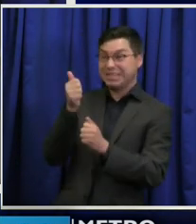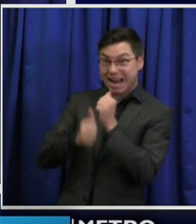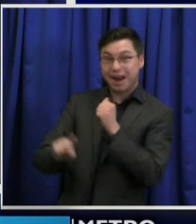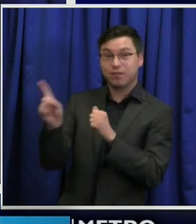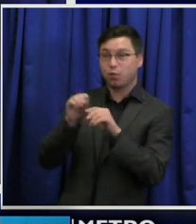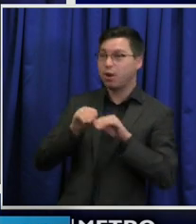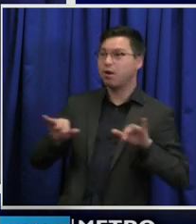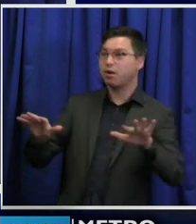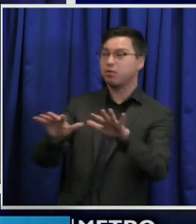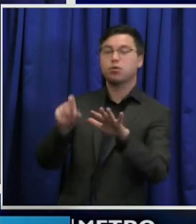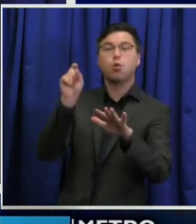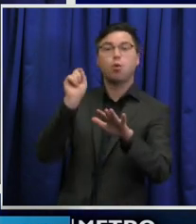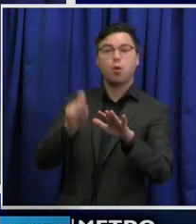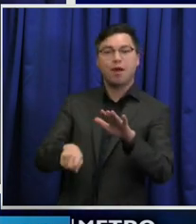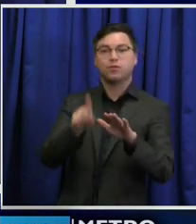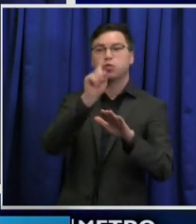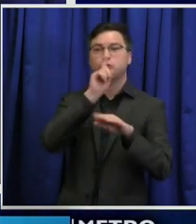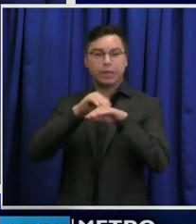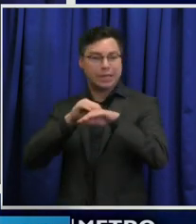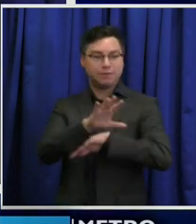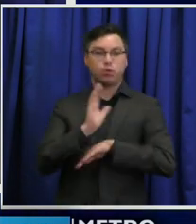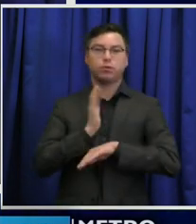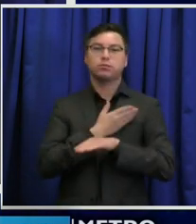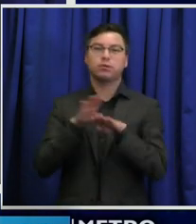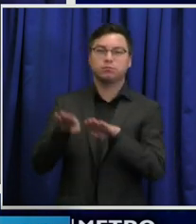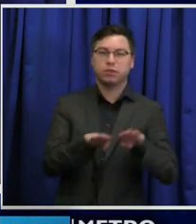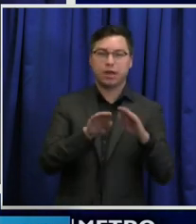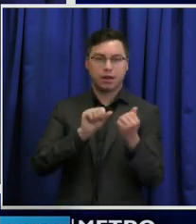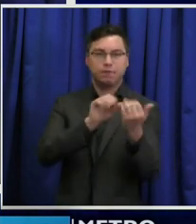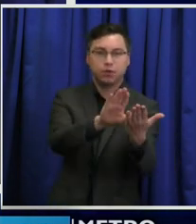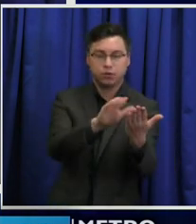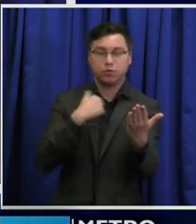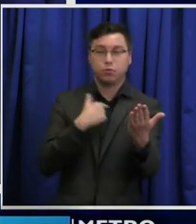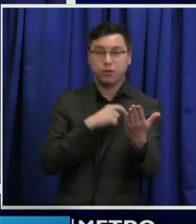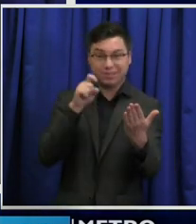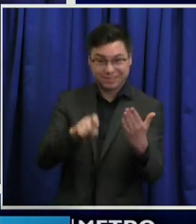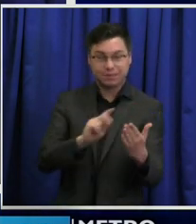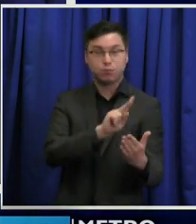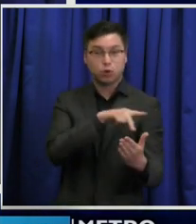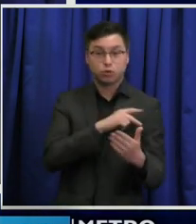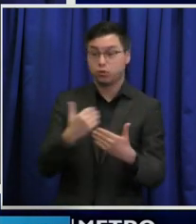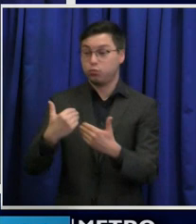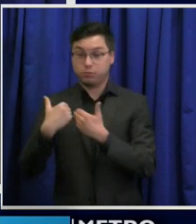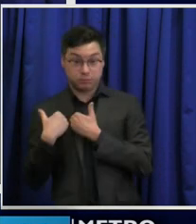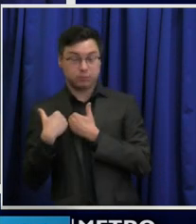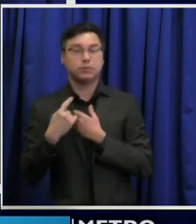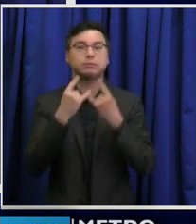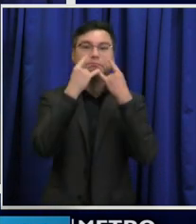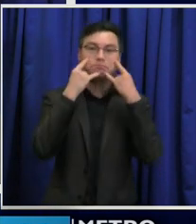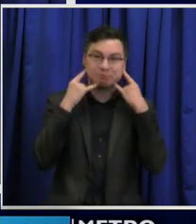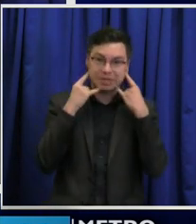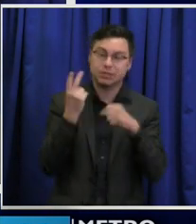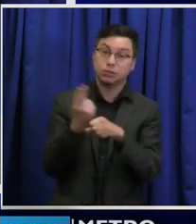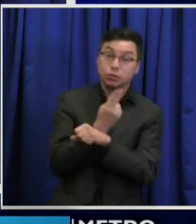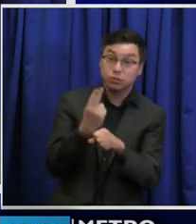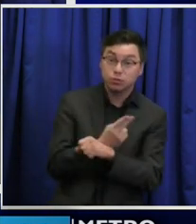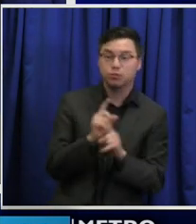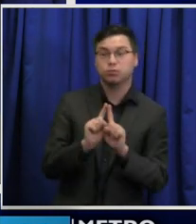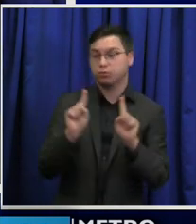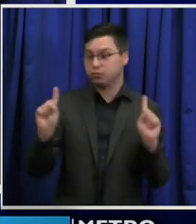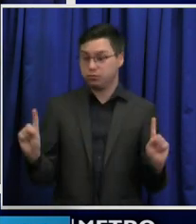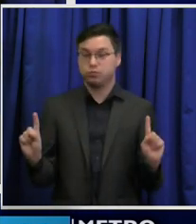shape our behavior. This challenge requires we take personal responsibility to wear a mask, socially distance,